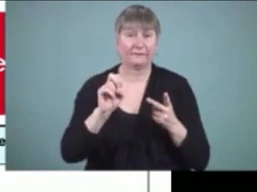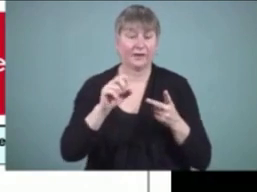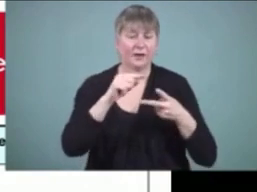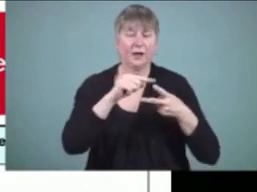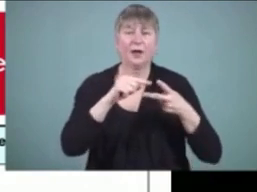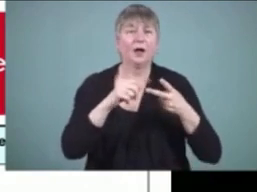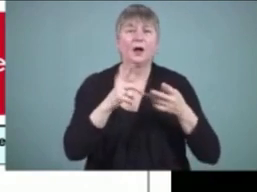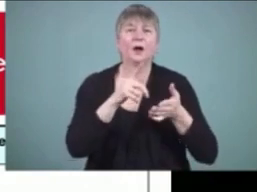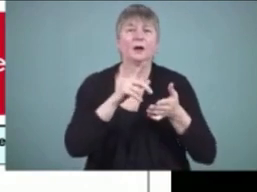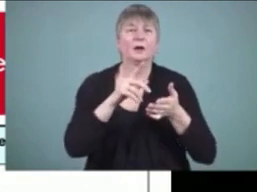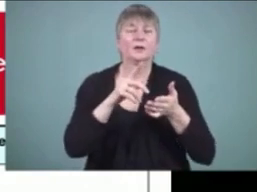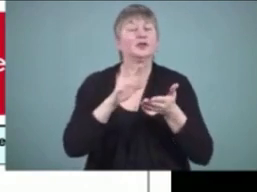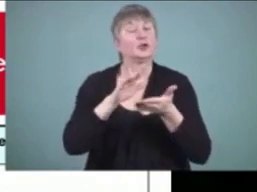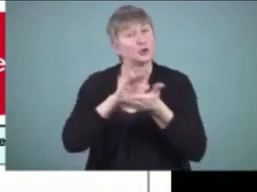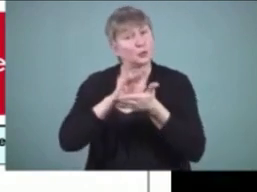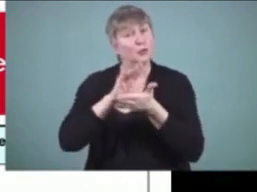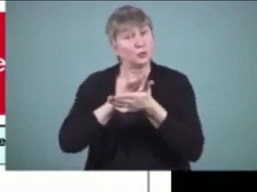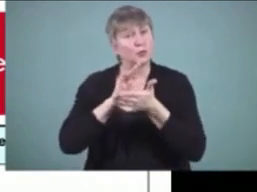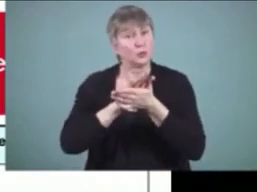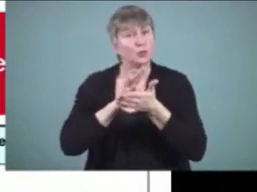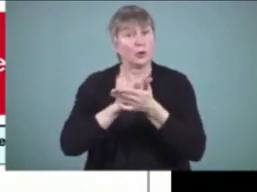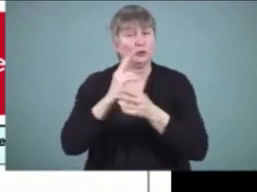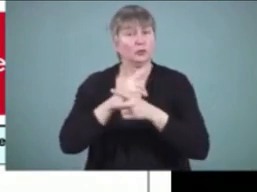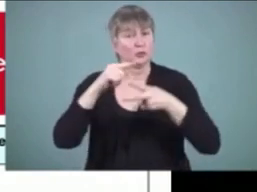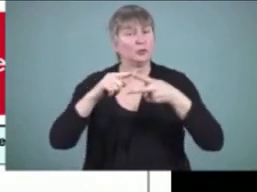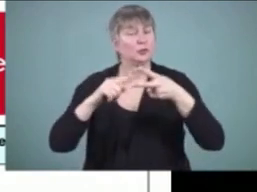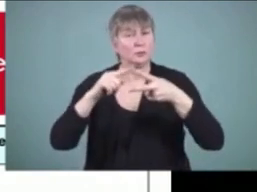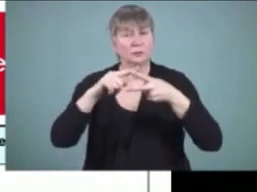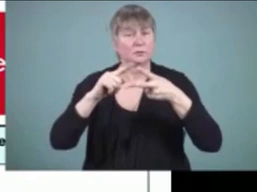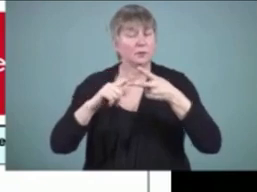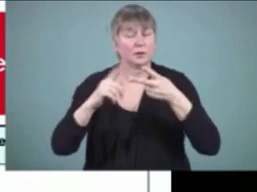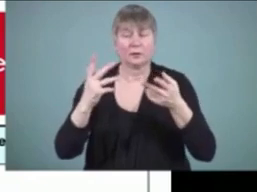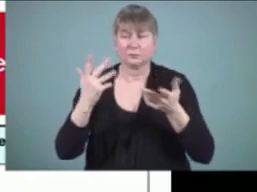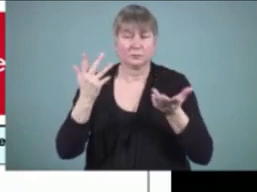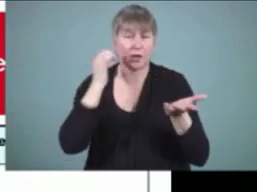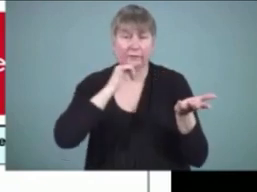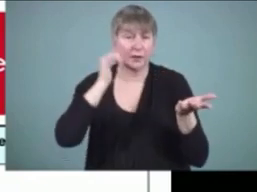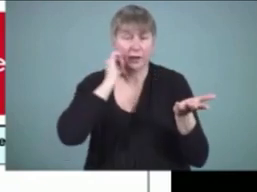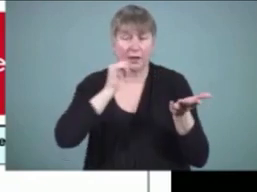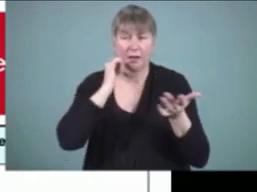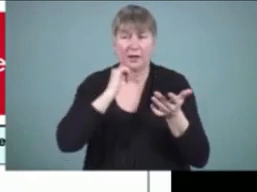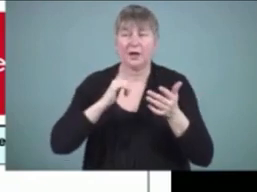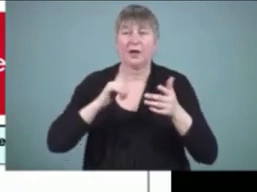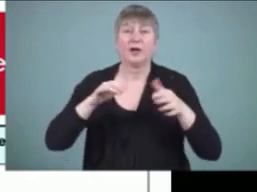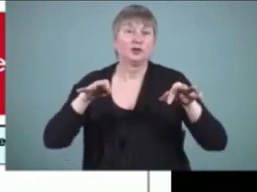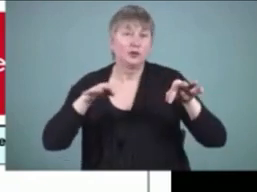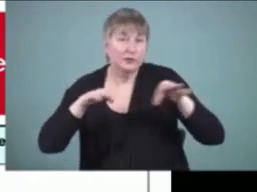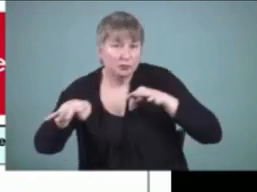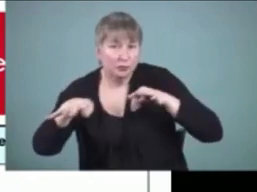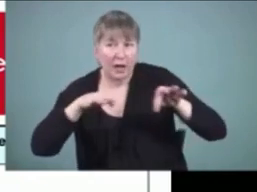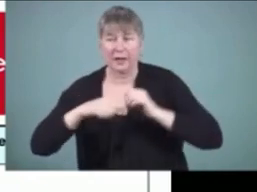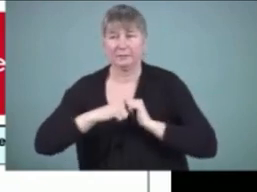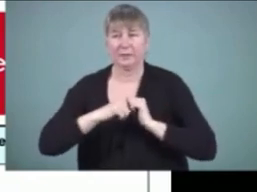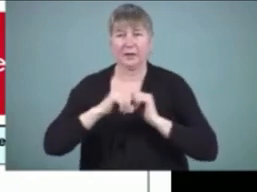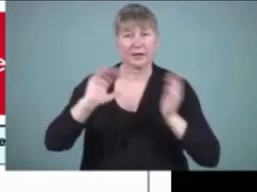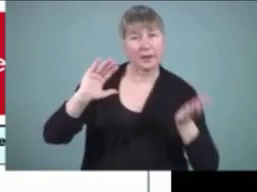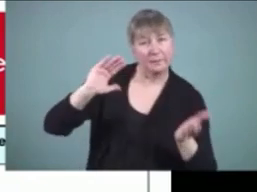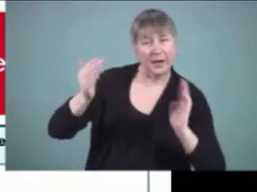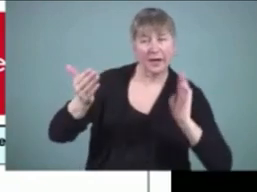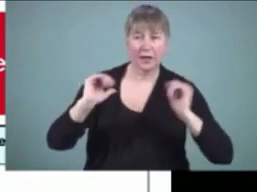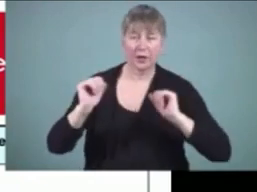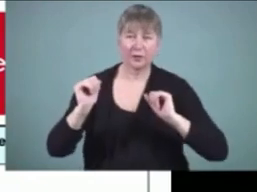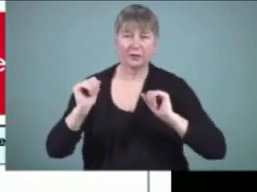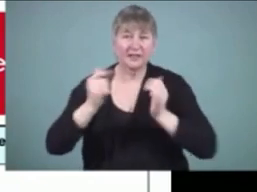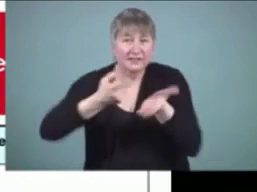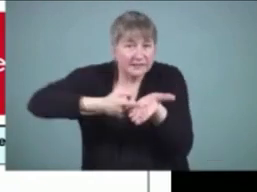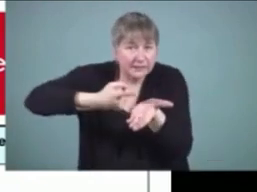these things in school all of the time to describe, compare, discuss, predict. Those are all the words